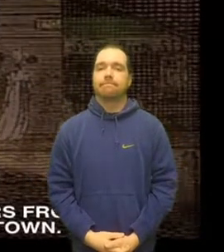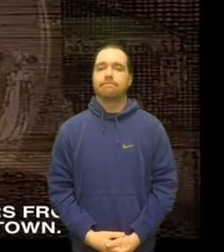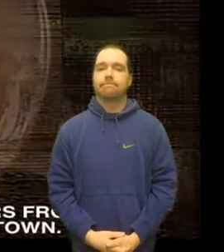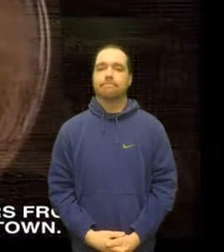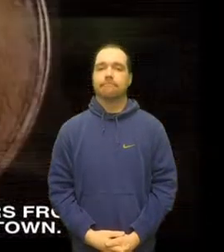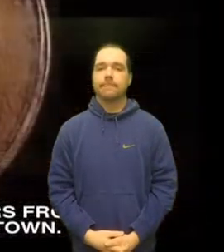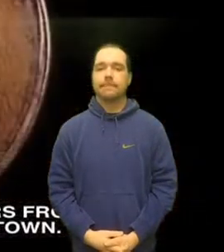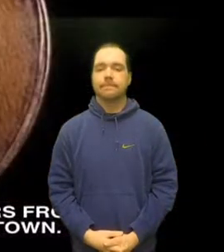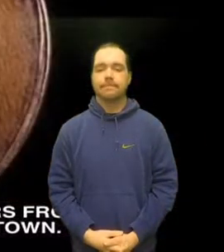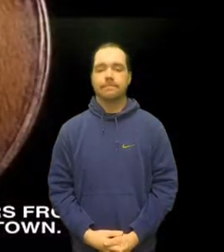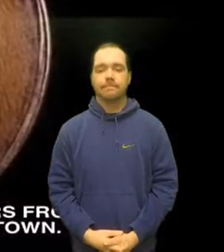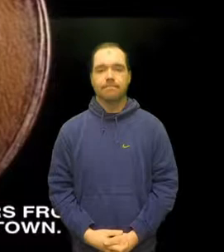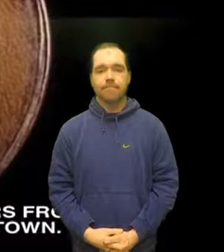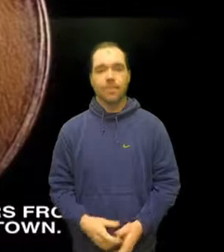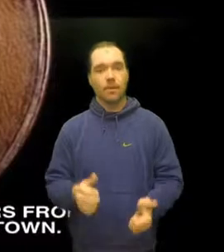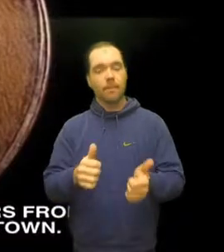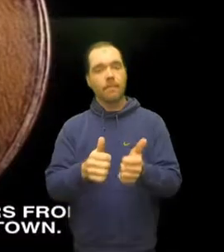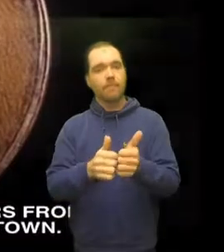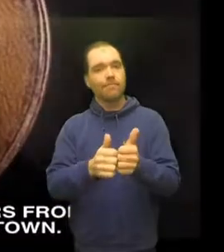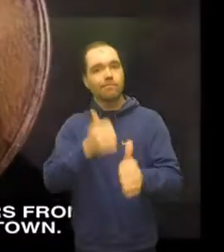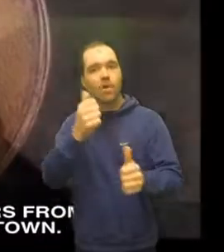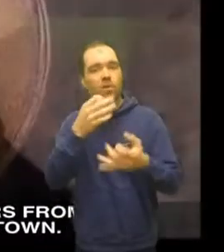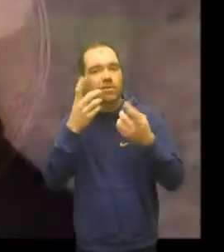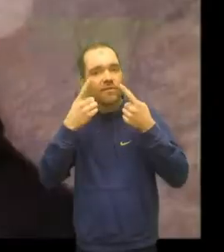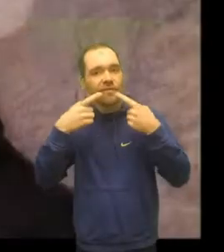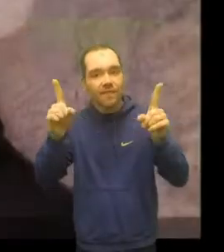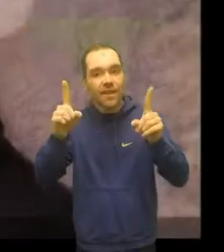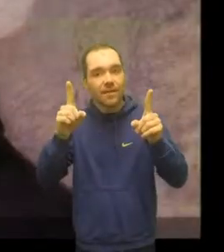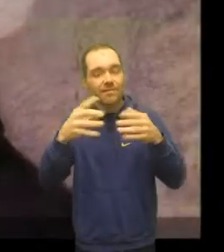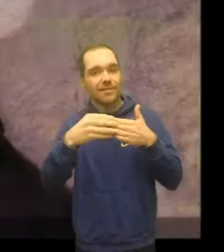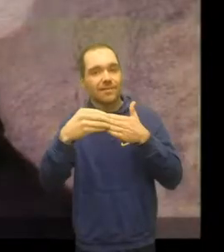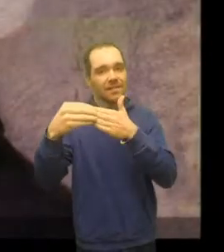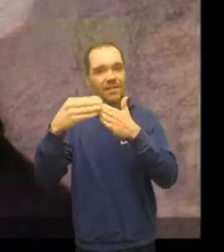The most celebrated leaders from the states are coming to town.